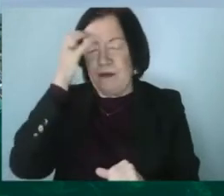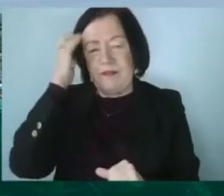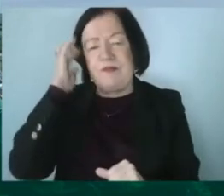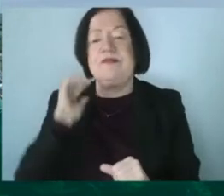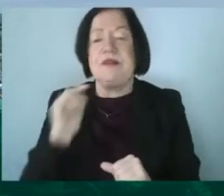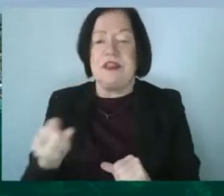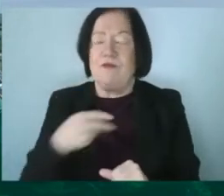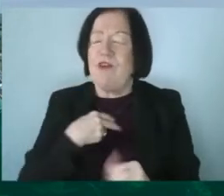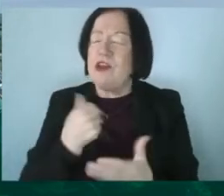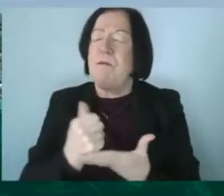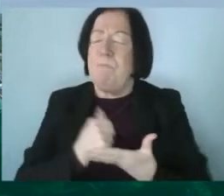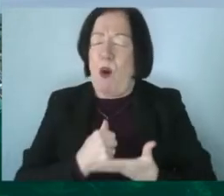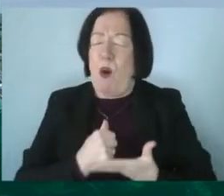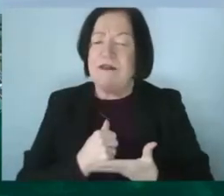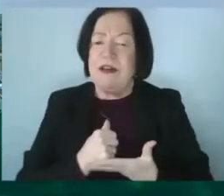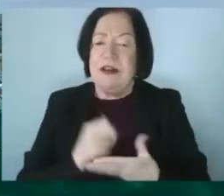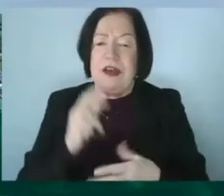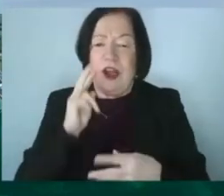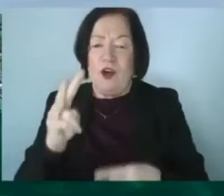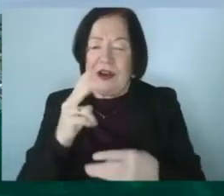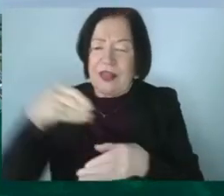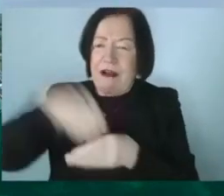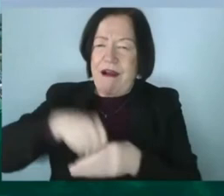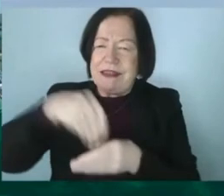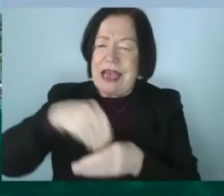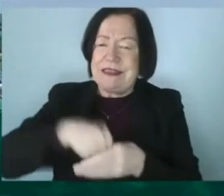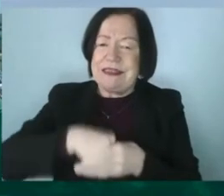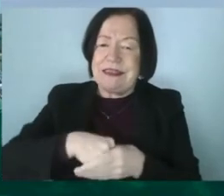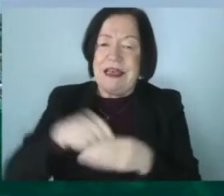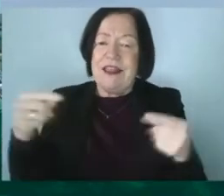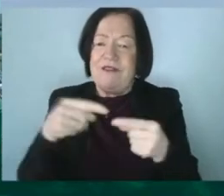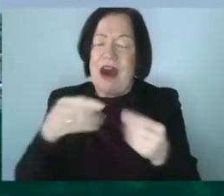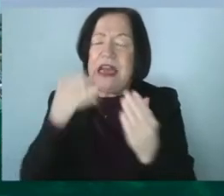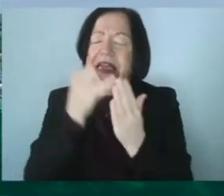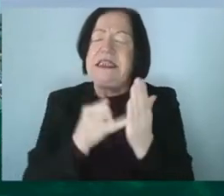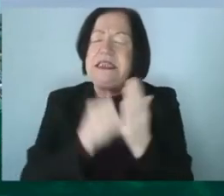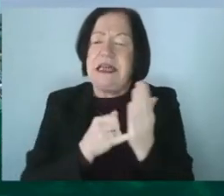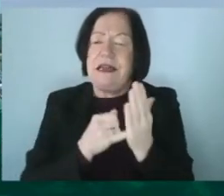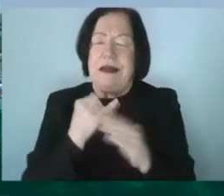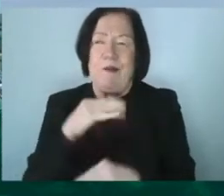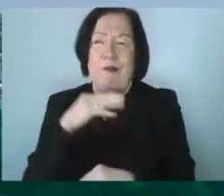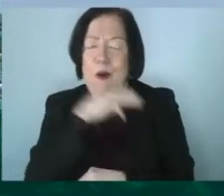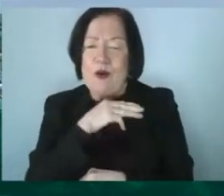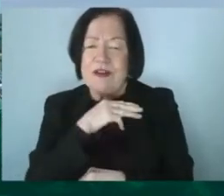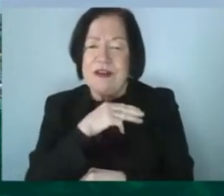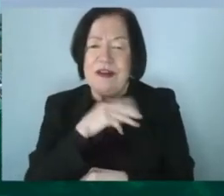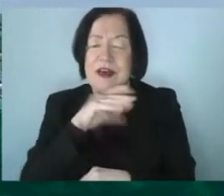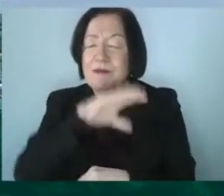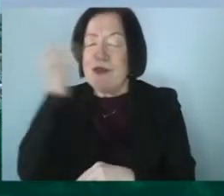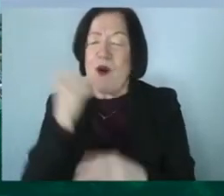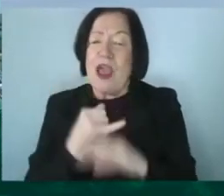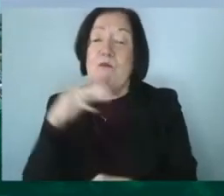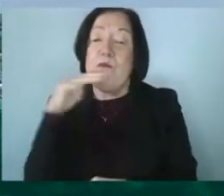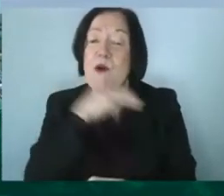very supportive of looking at the at the context obviously the final detail would be very important to them but the most important thing is they're